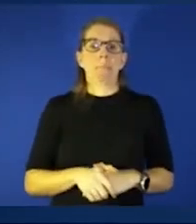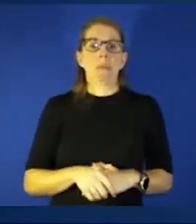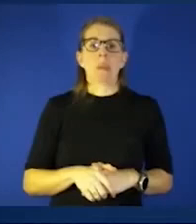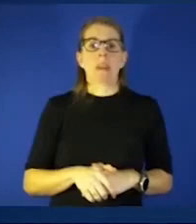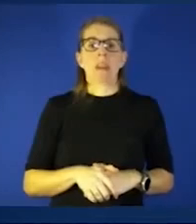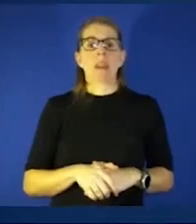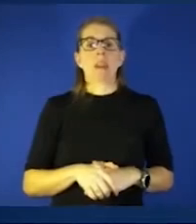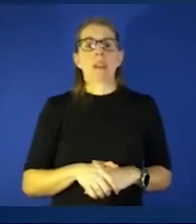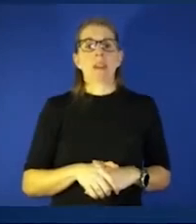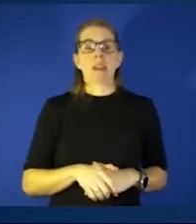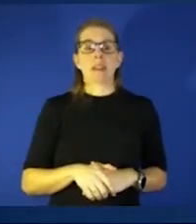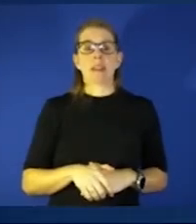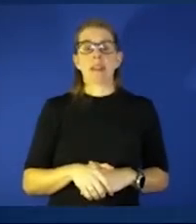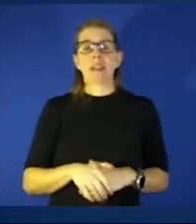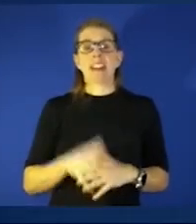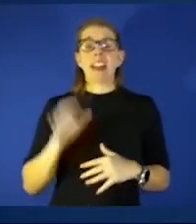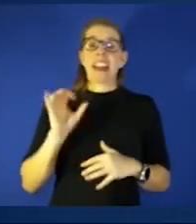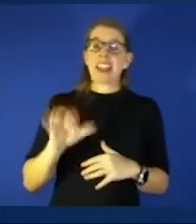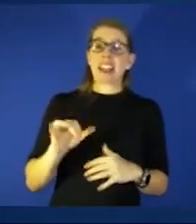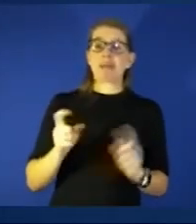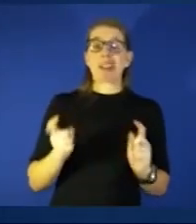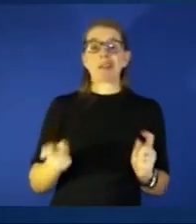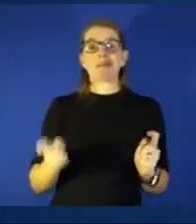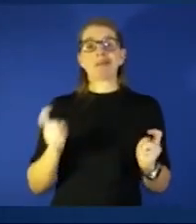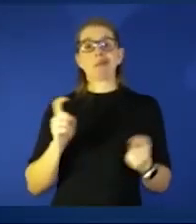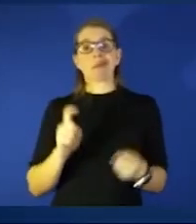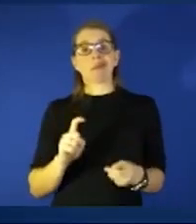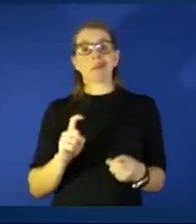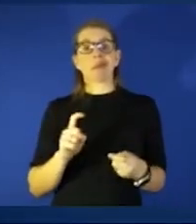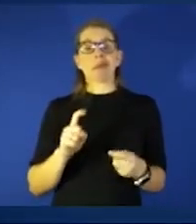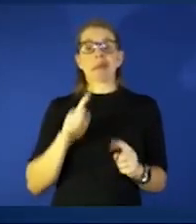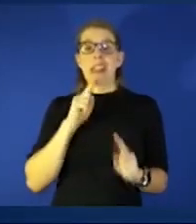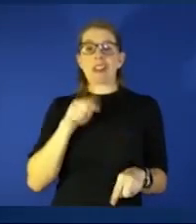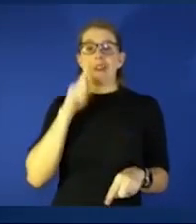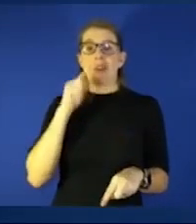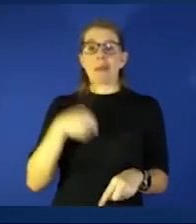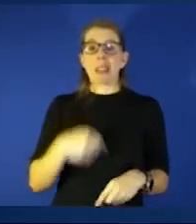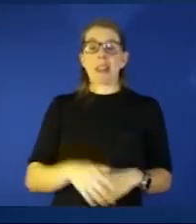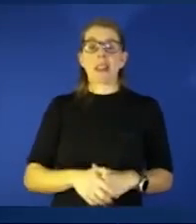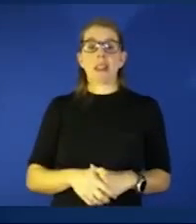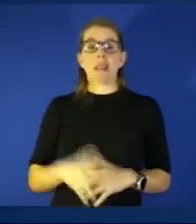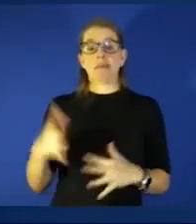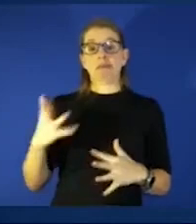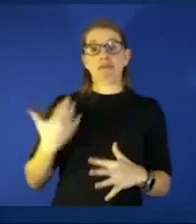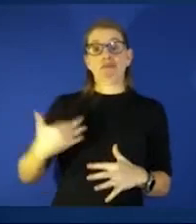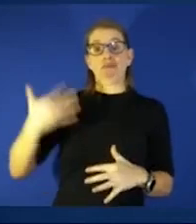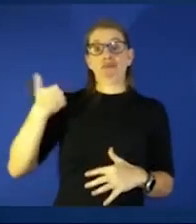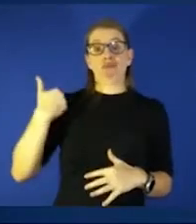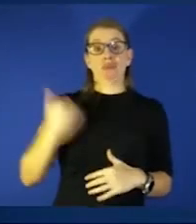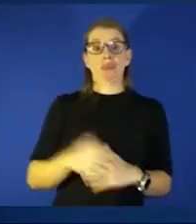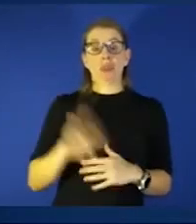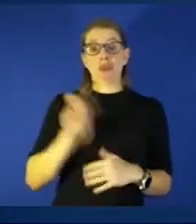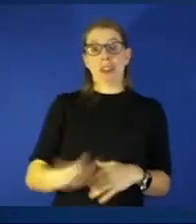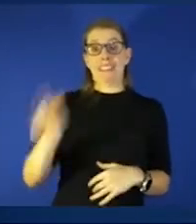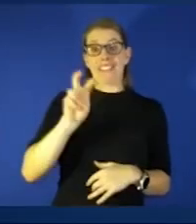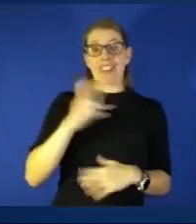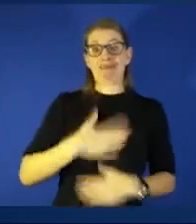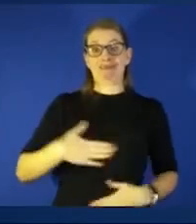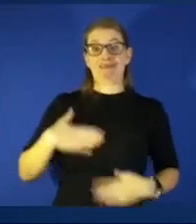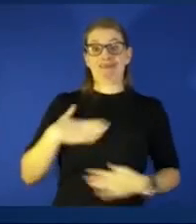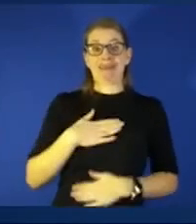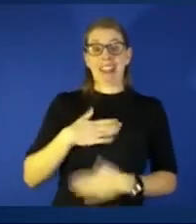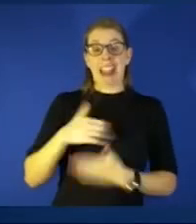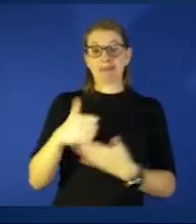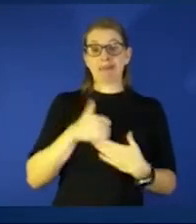of a revolving um answer for me traditionally it's travel is what's um